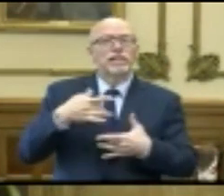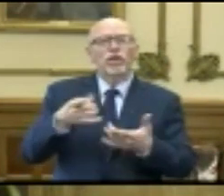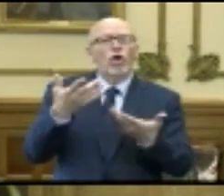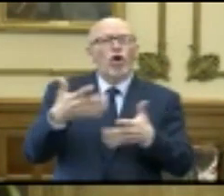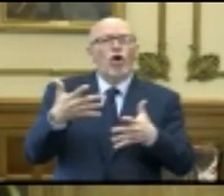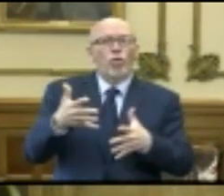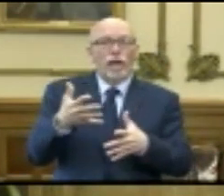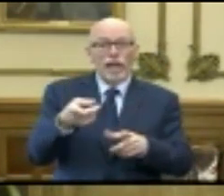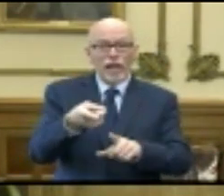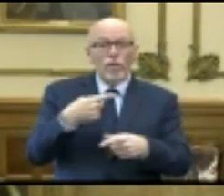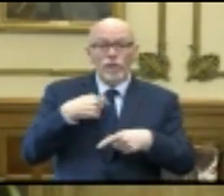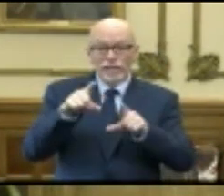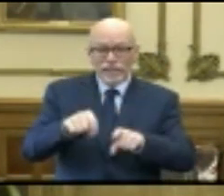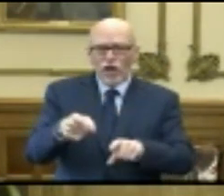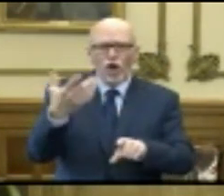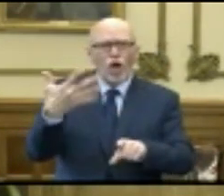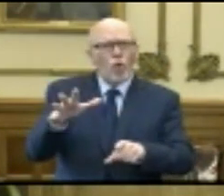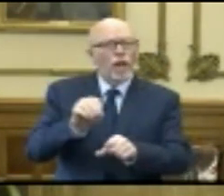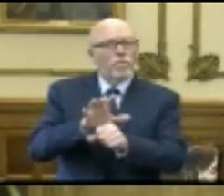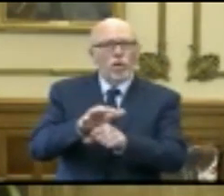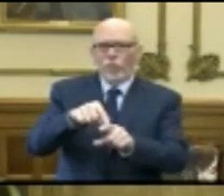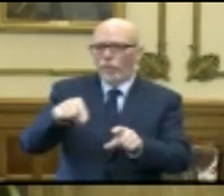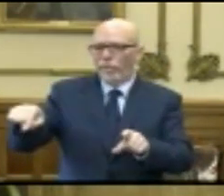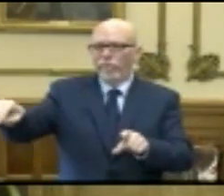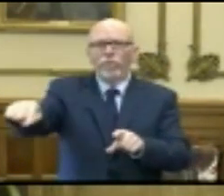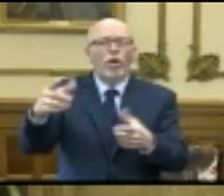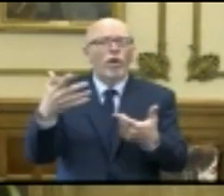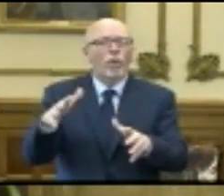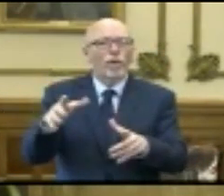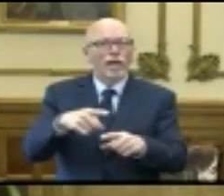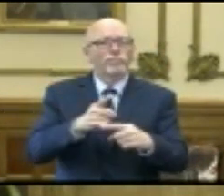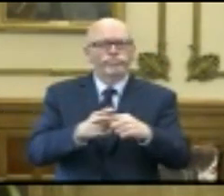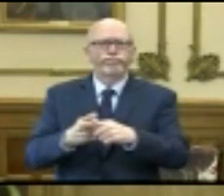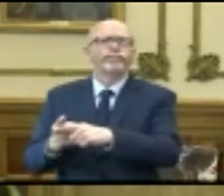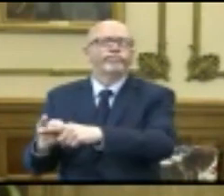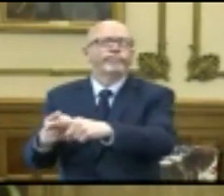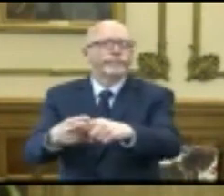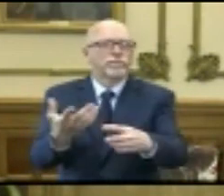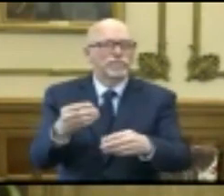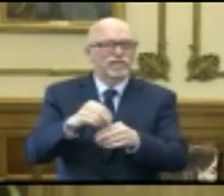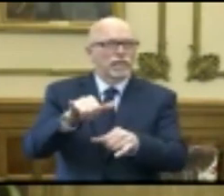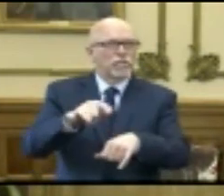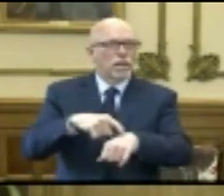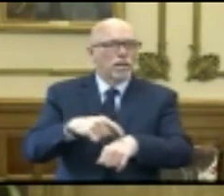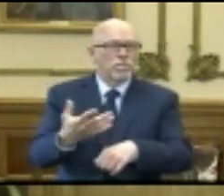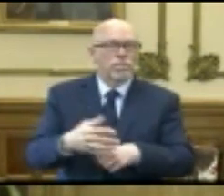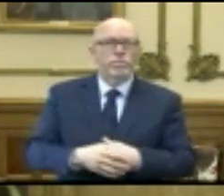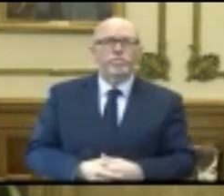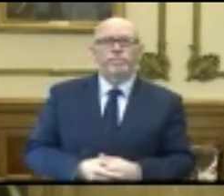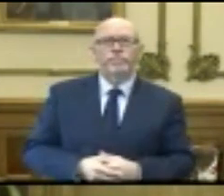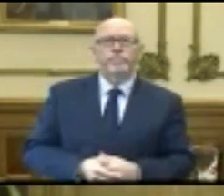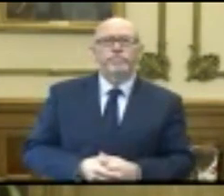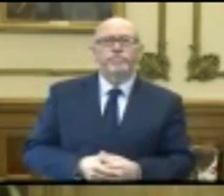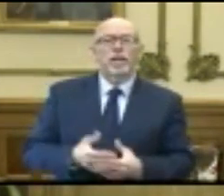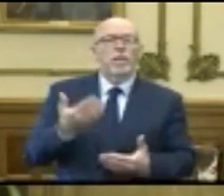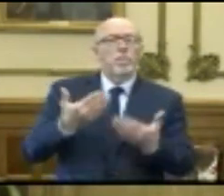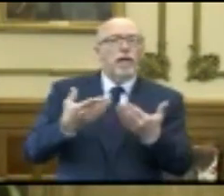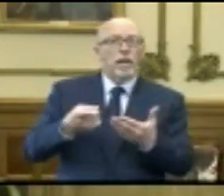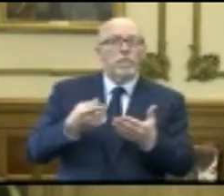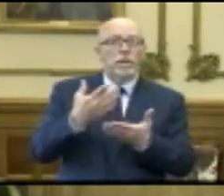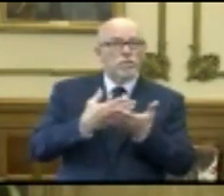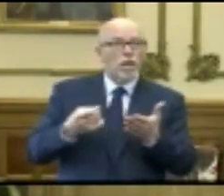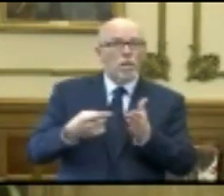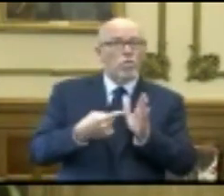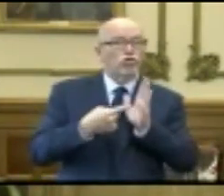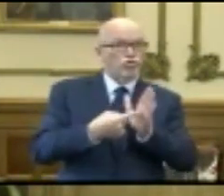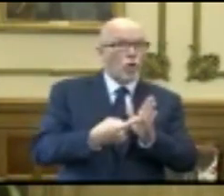multiple other individuals that have been exposed and are positive for COVID-19 at that time. They may be symptomatic or pre